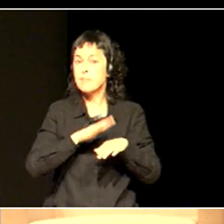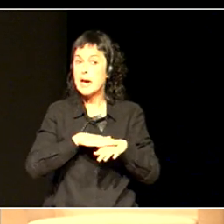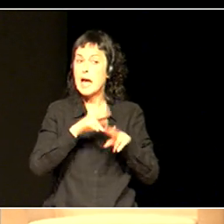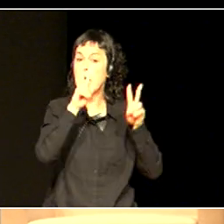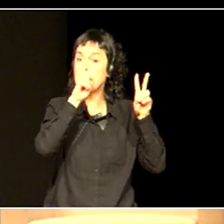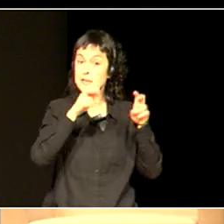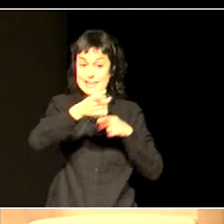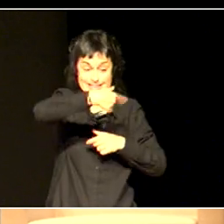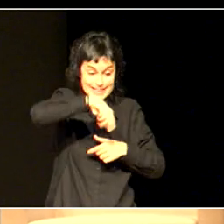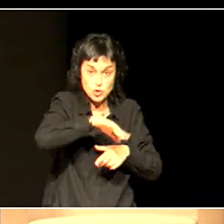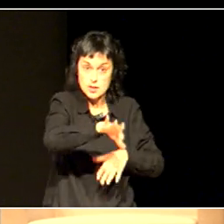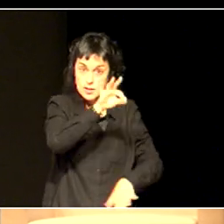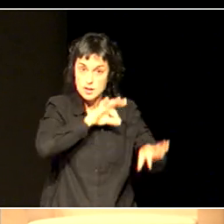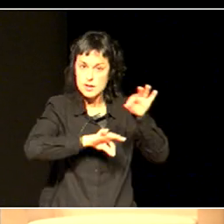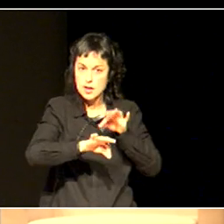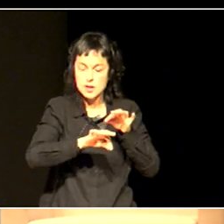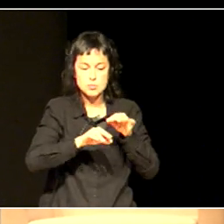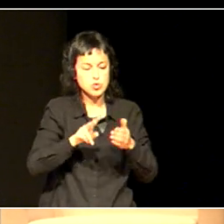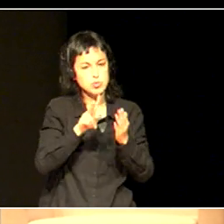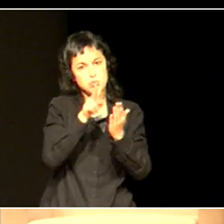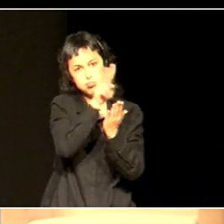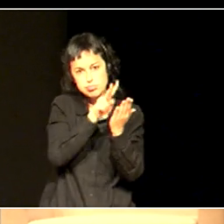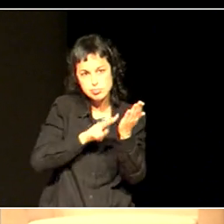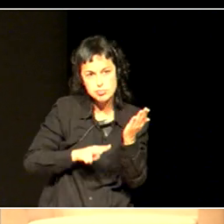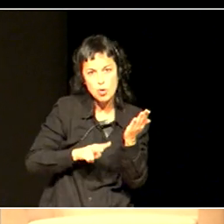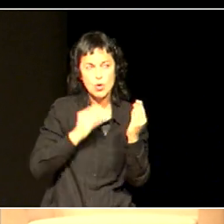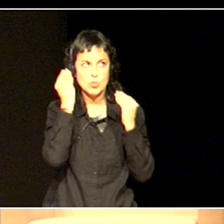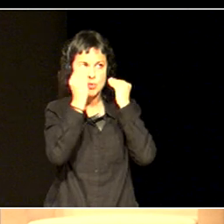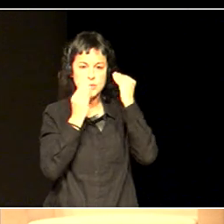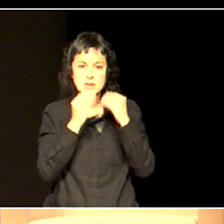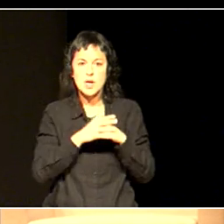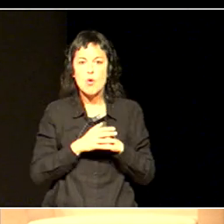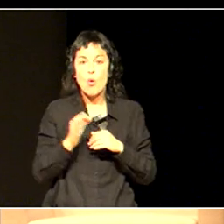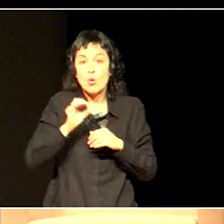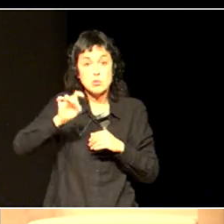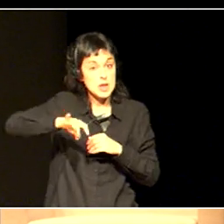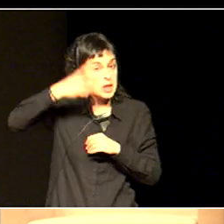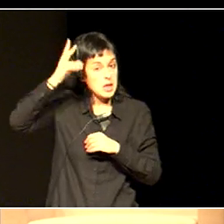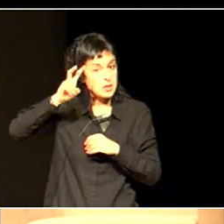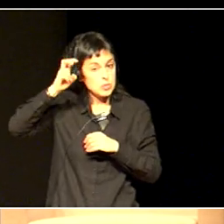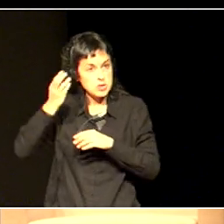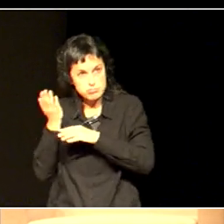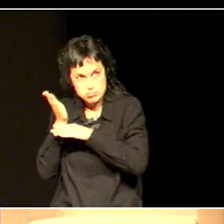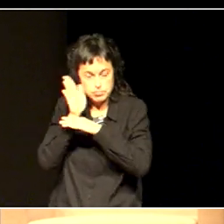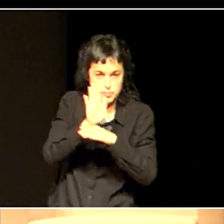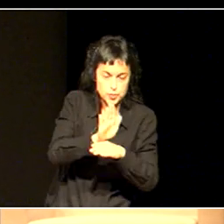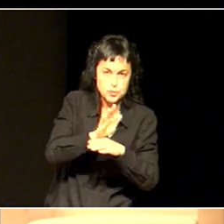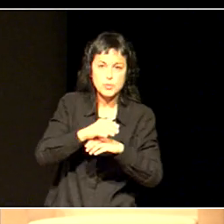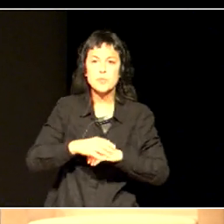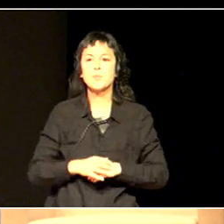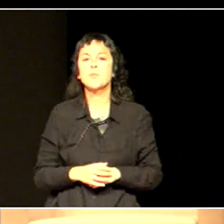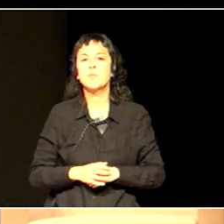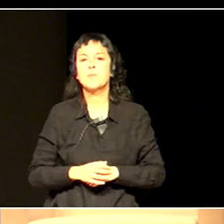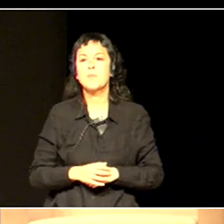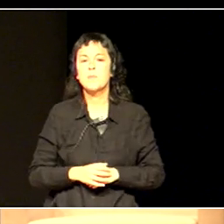and set out ideas about what aspects of, for example,